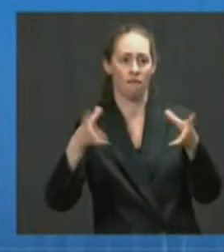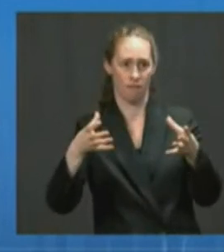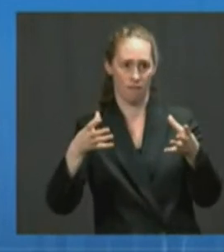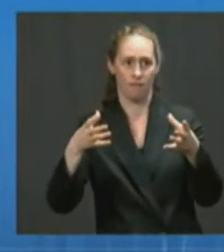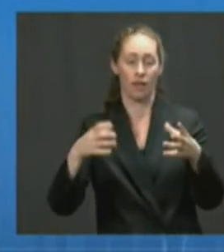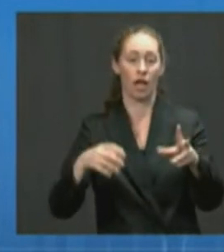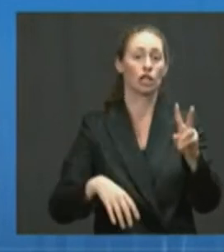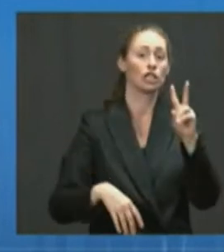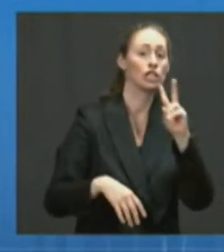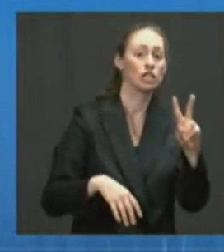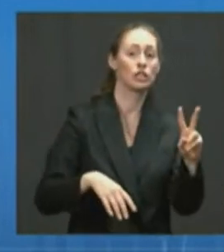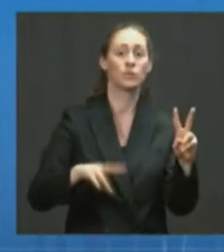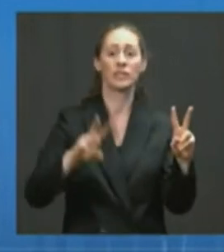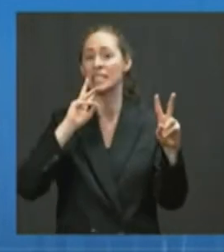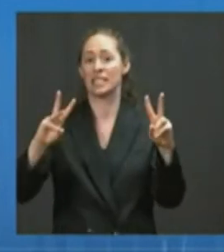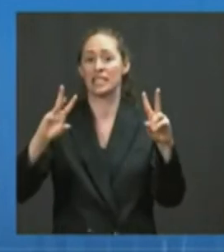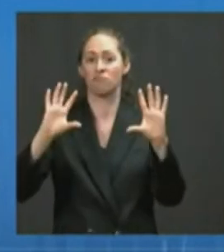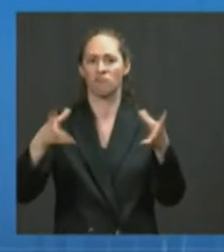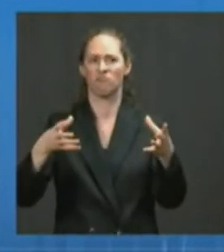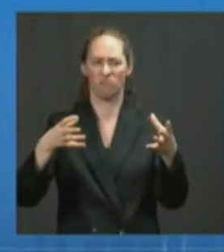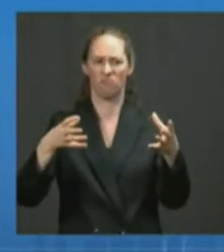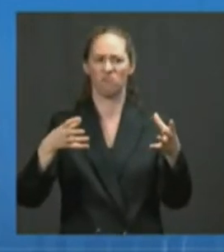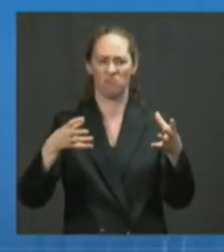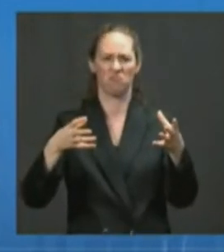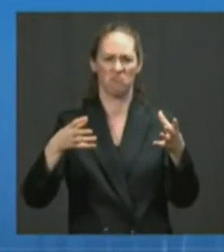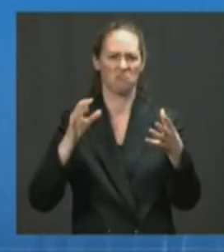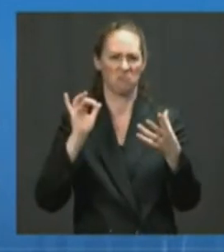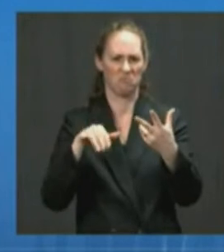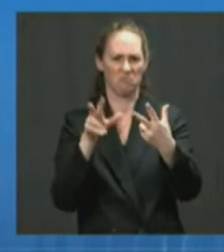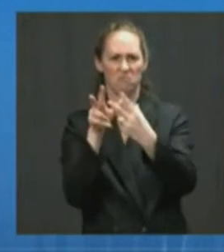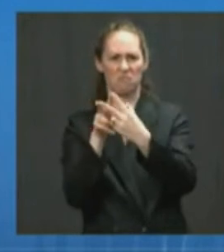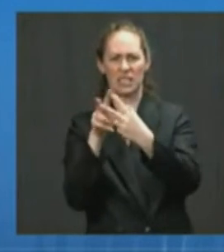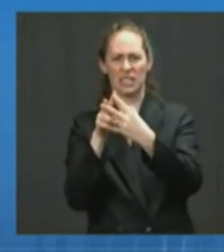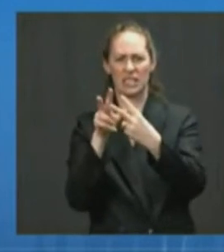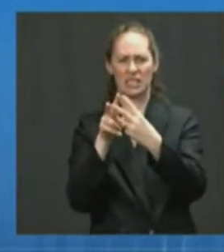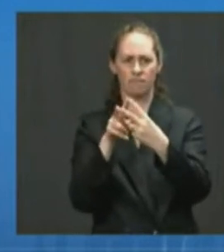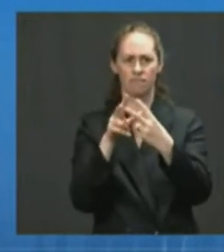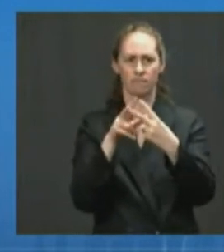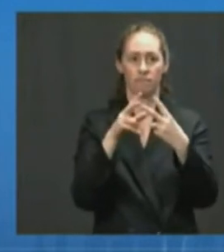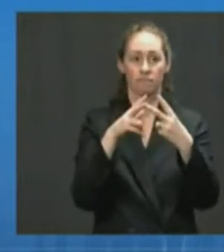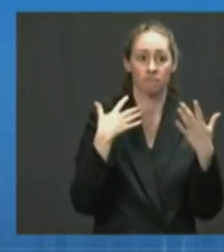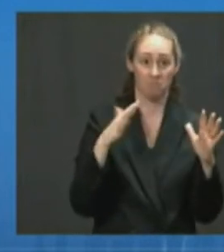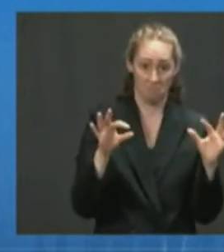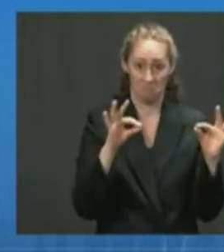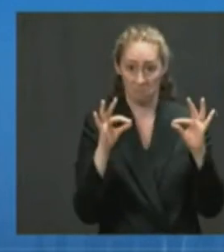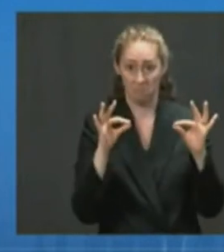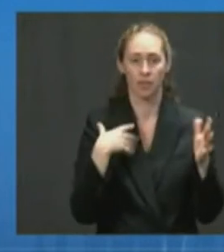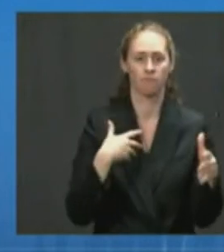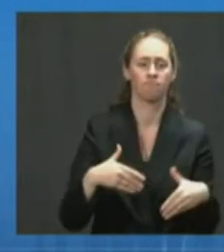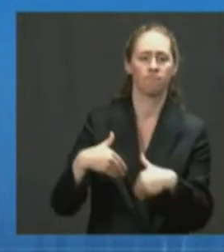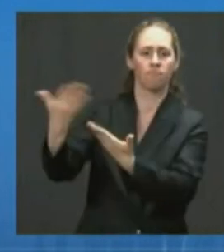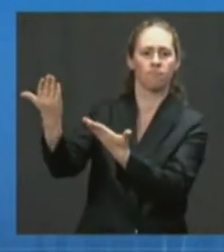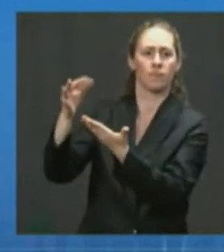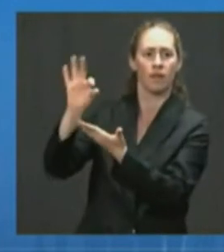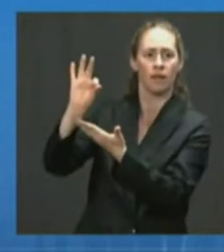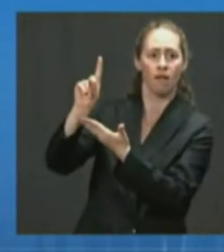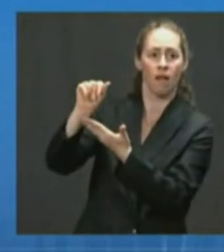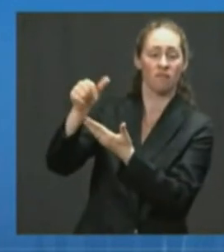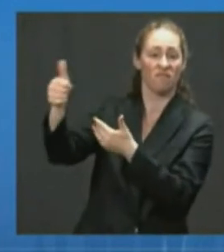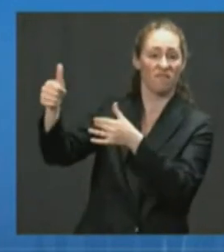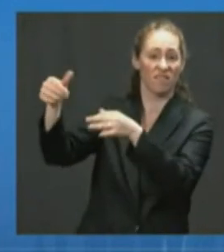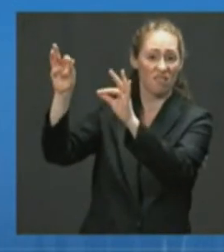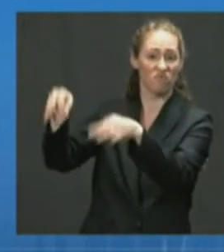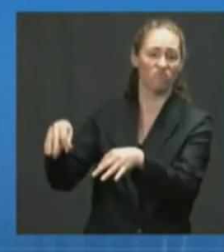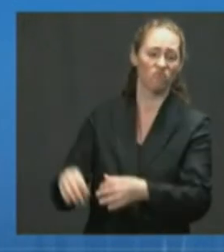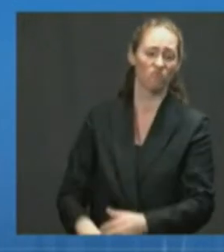as Dr. Walensky correctly said, this will be a regulatory decision based on the data that's accumulated. And I'll just reiterate